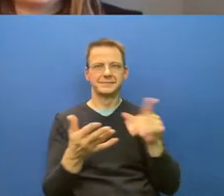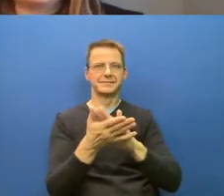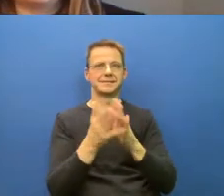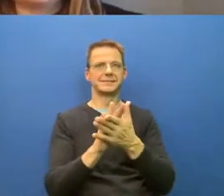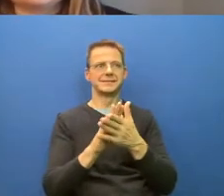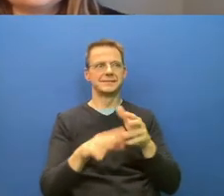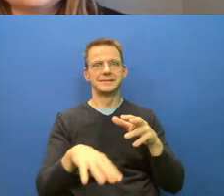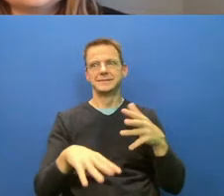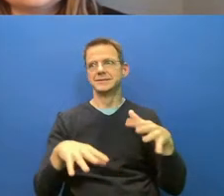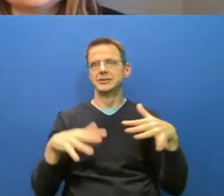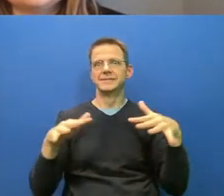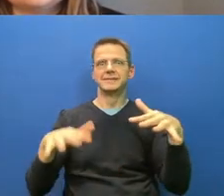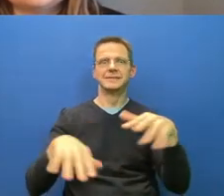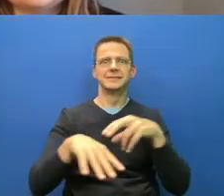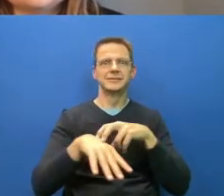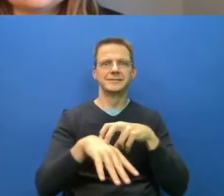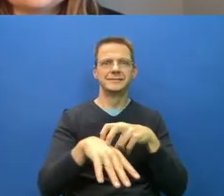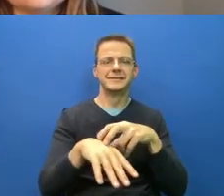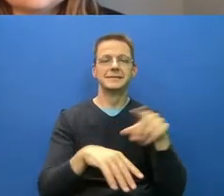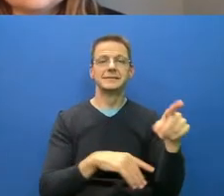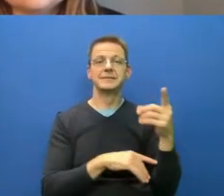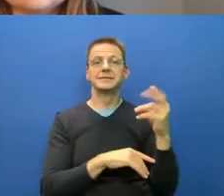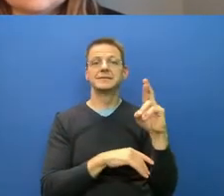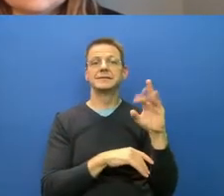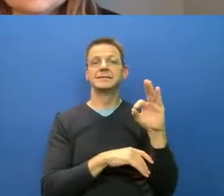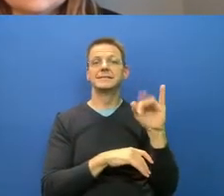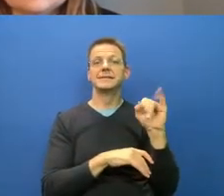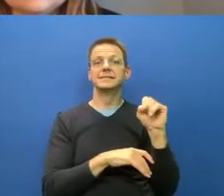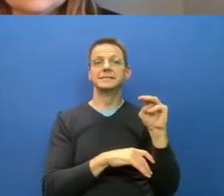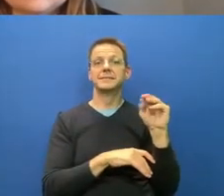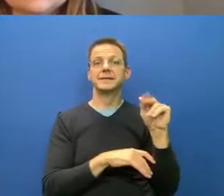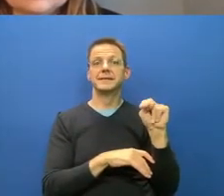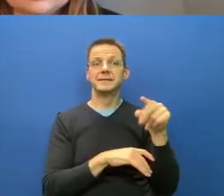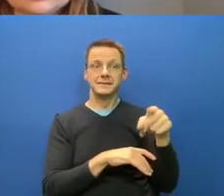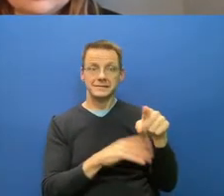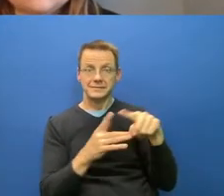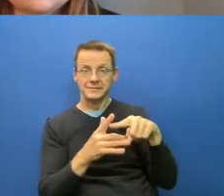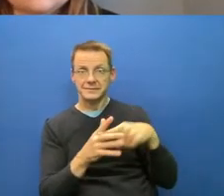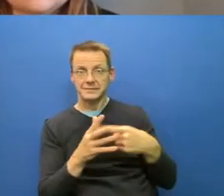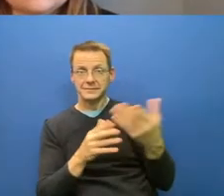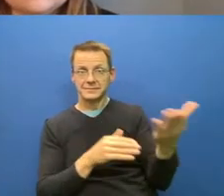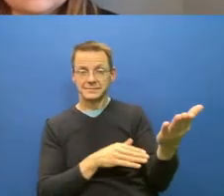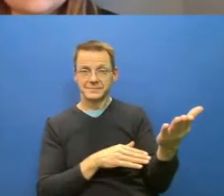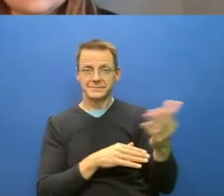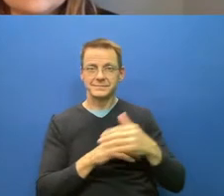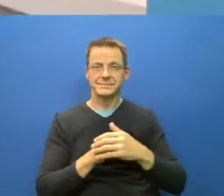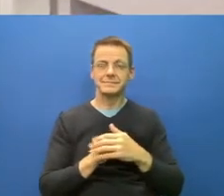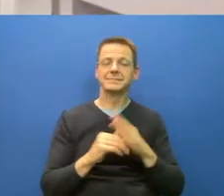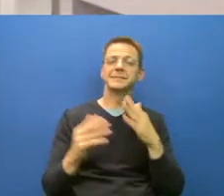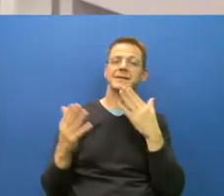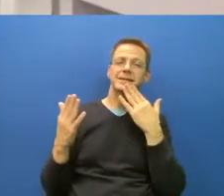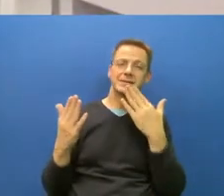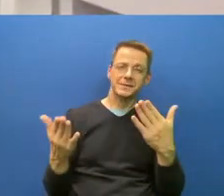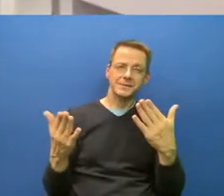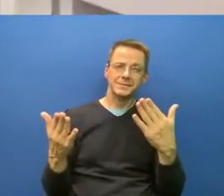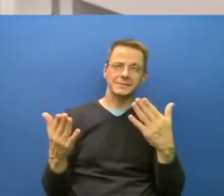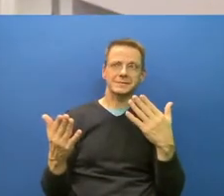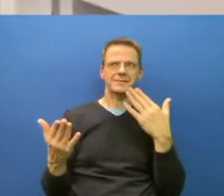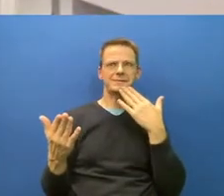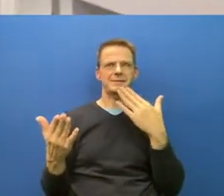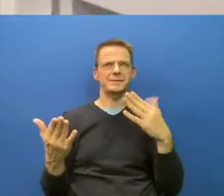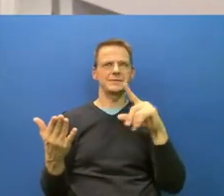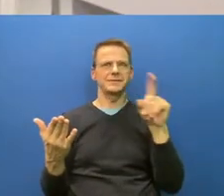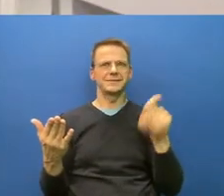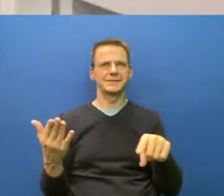Sure. And that's a great question. So R is basically an interest rate, right? If you put your money